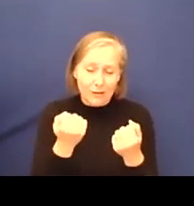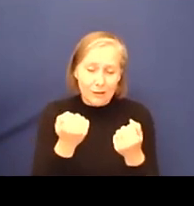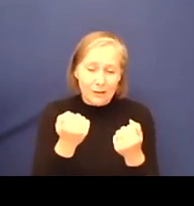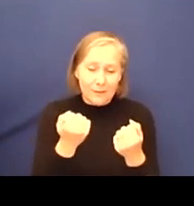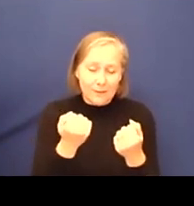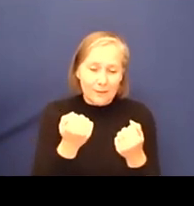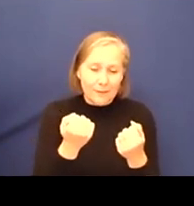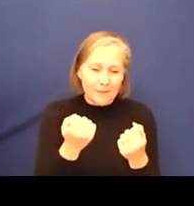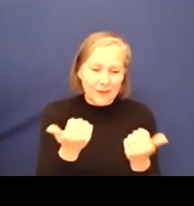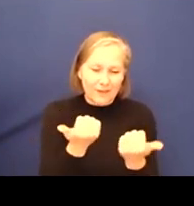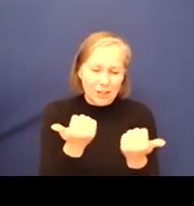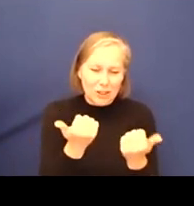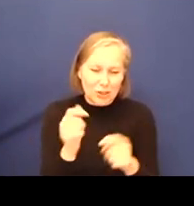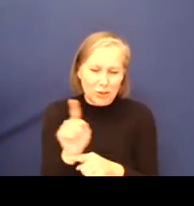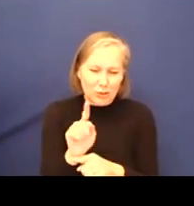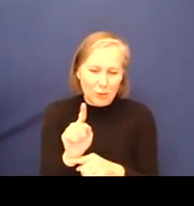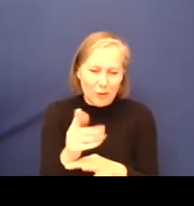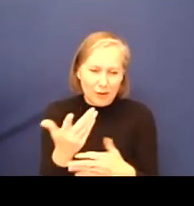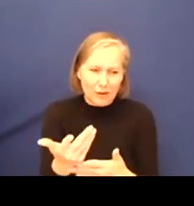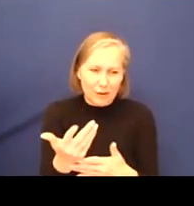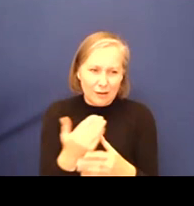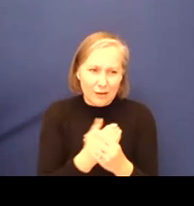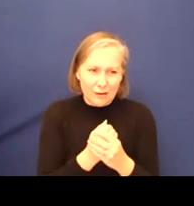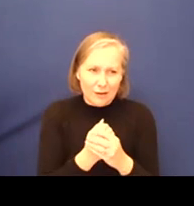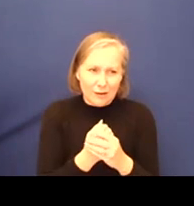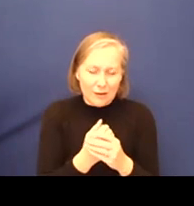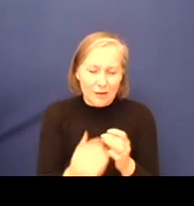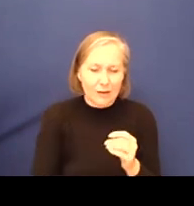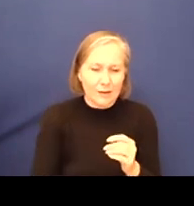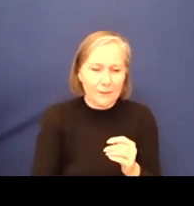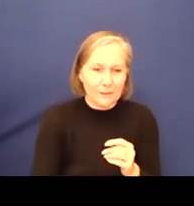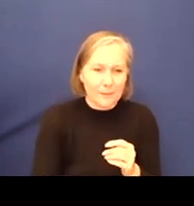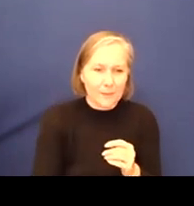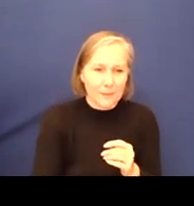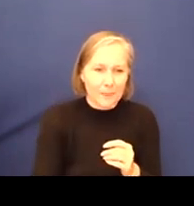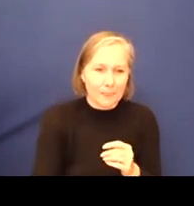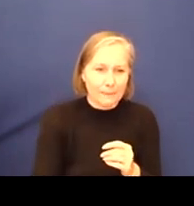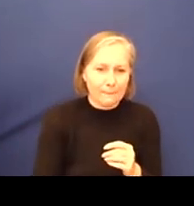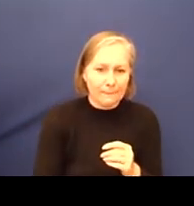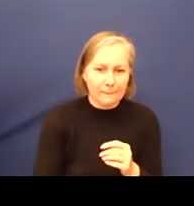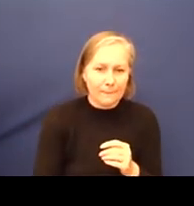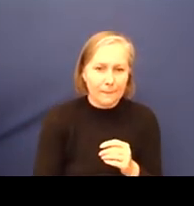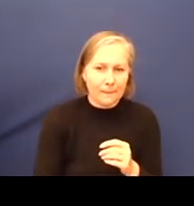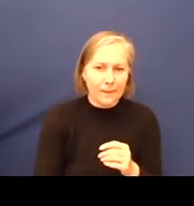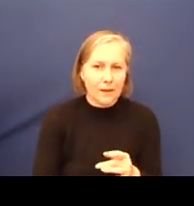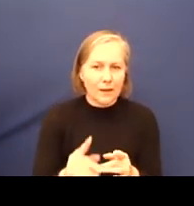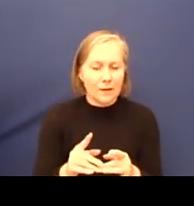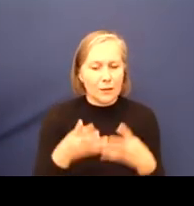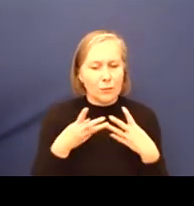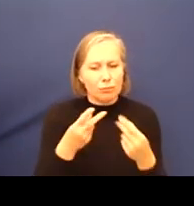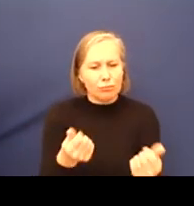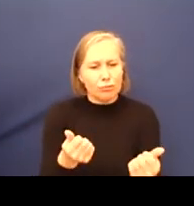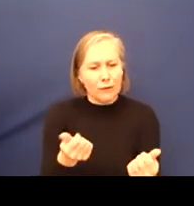would just kind of finish off by saying that what's the stream that comes from all of you is that